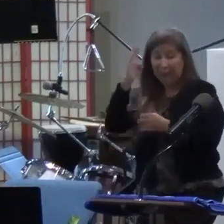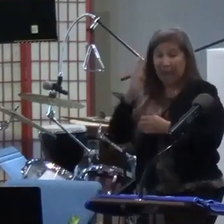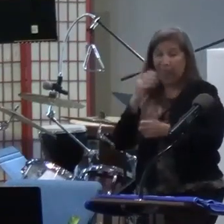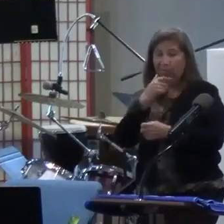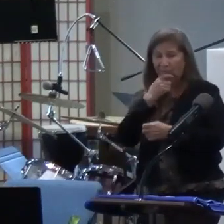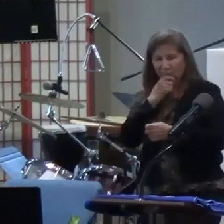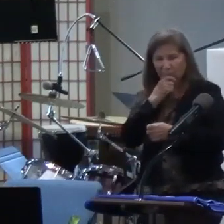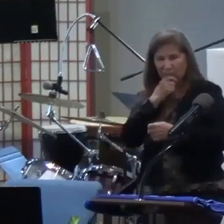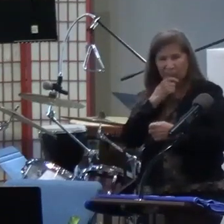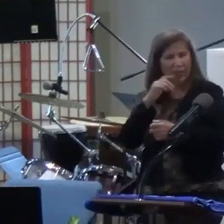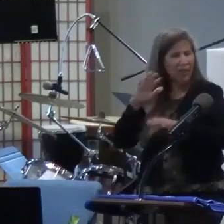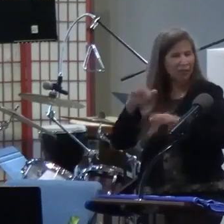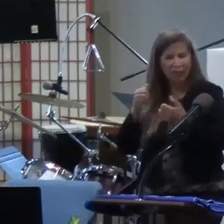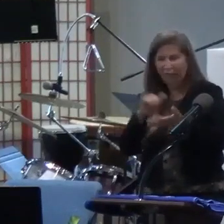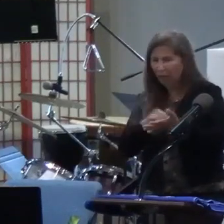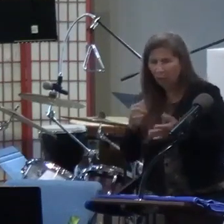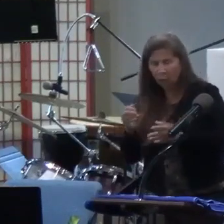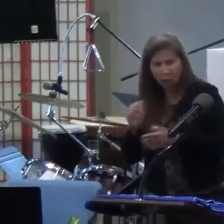How does that work?